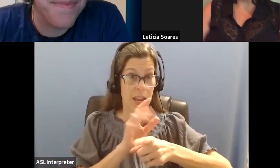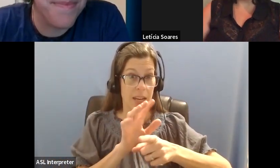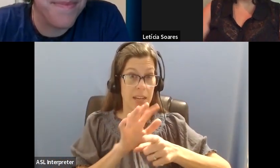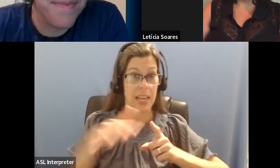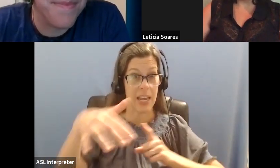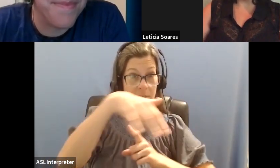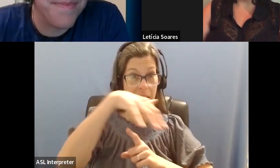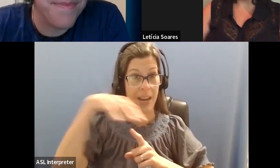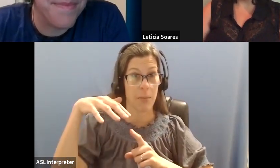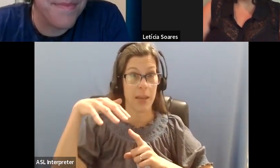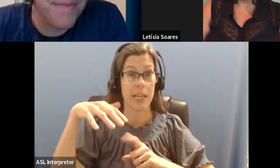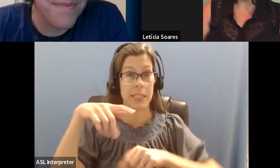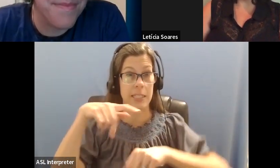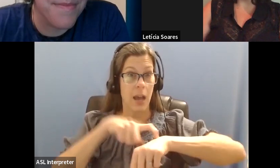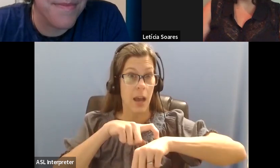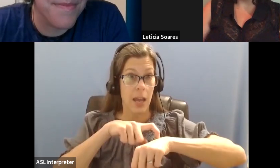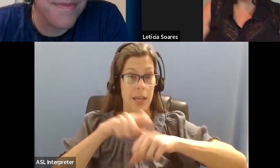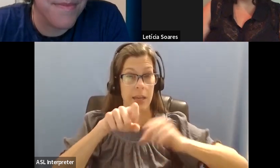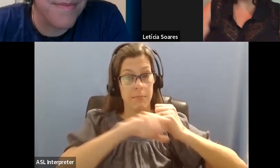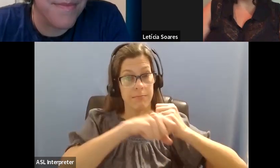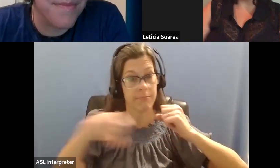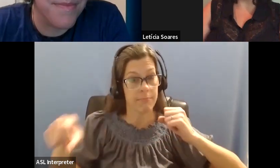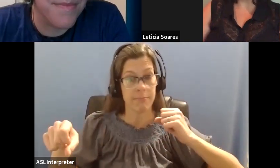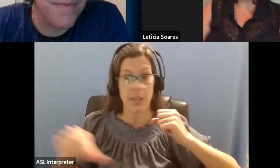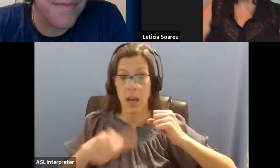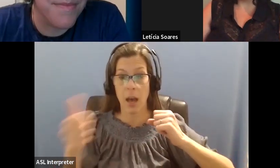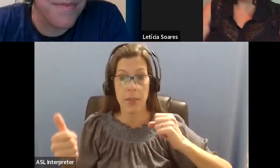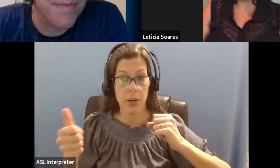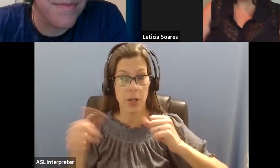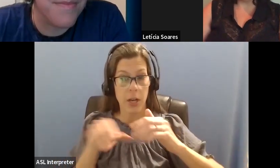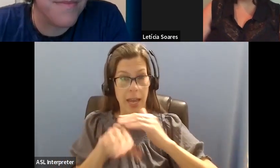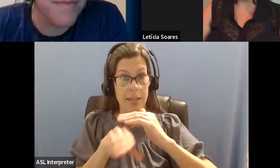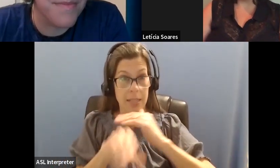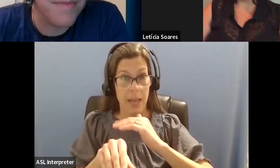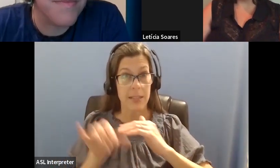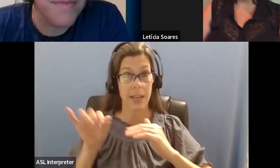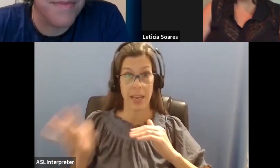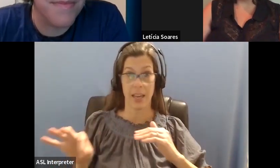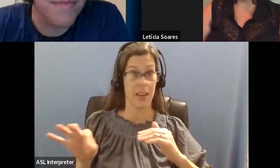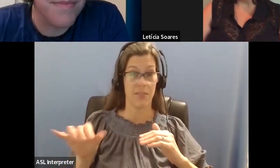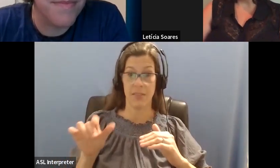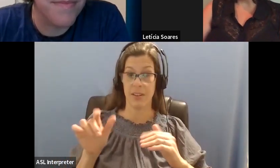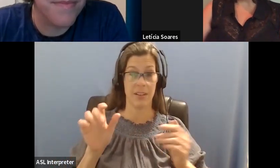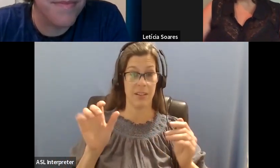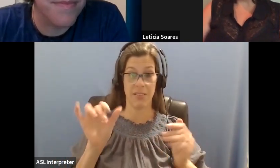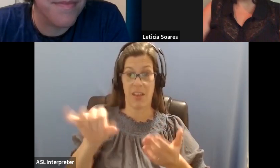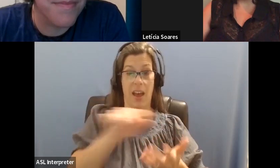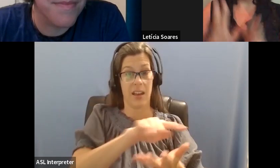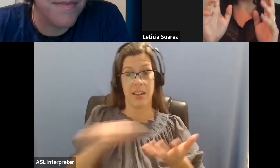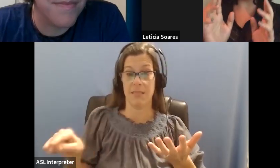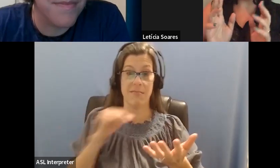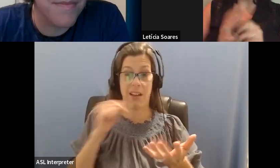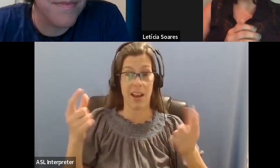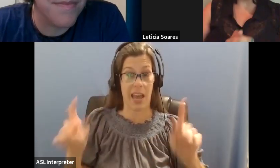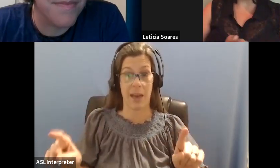conditions are not matched, yes, it will be extremely challenging for me to, you know,